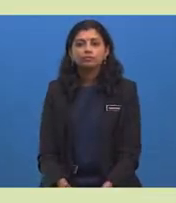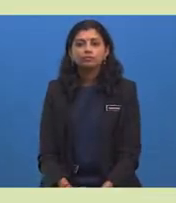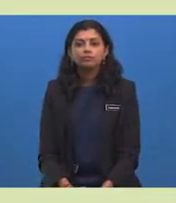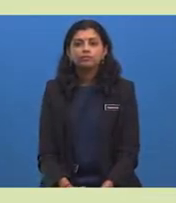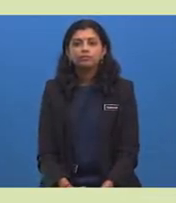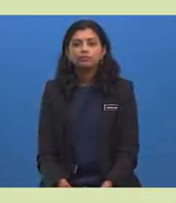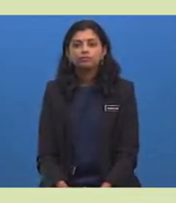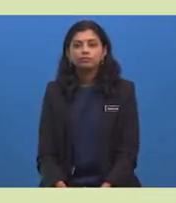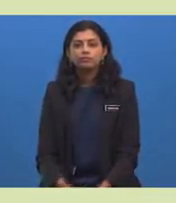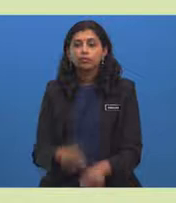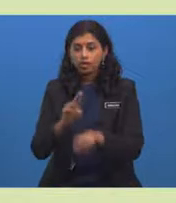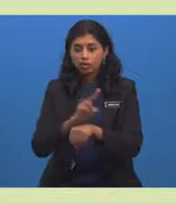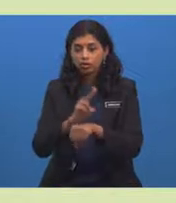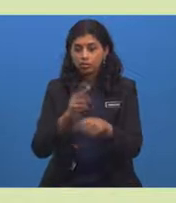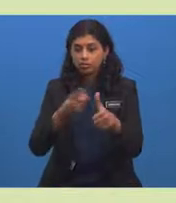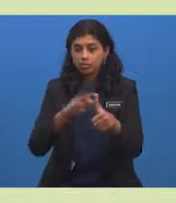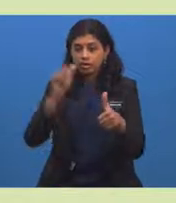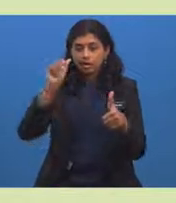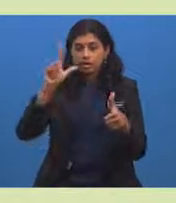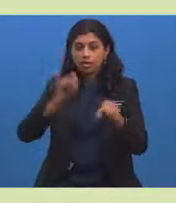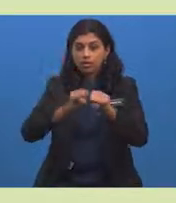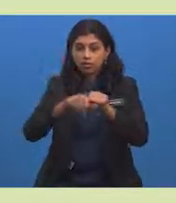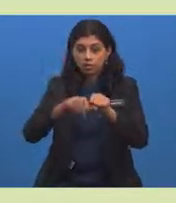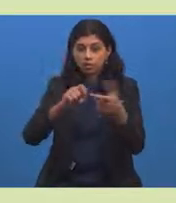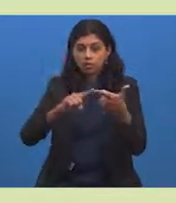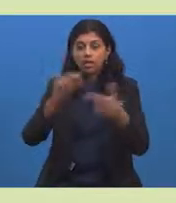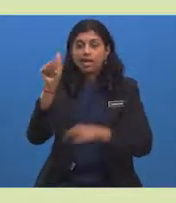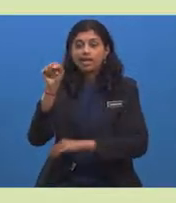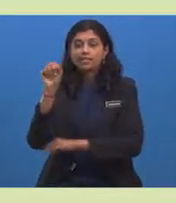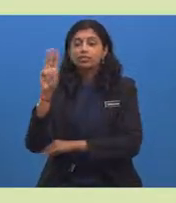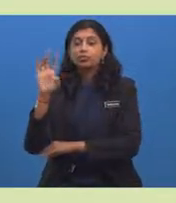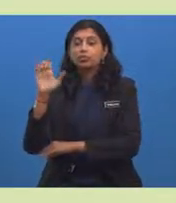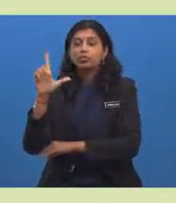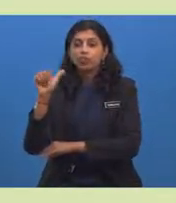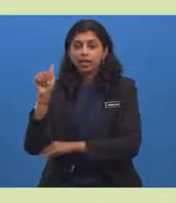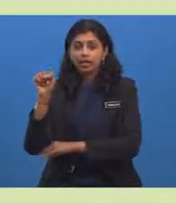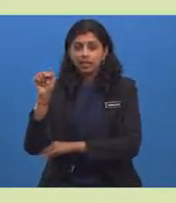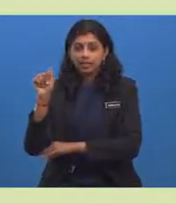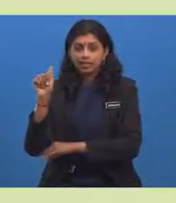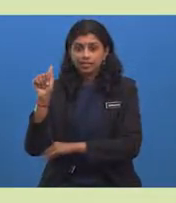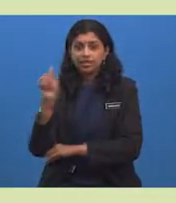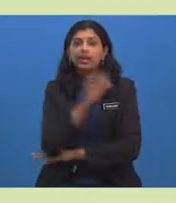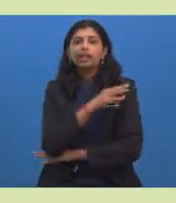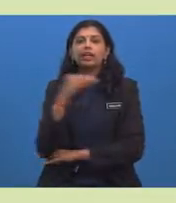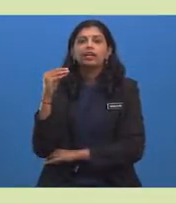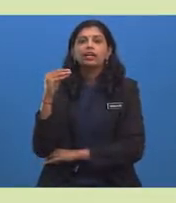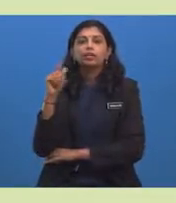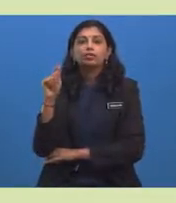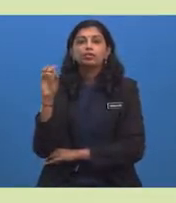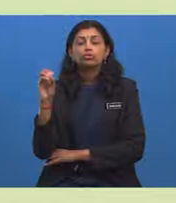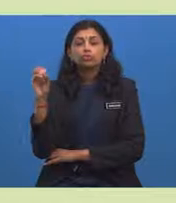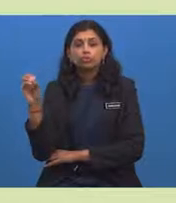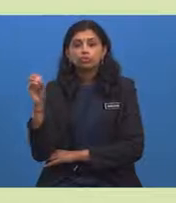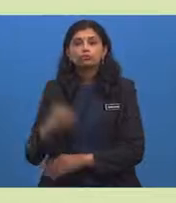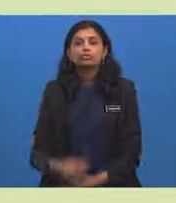Use, also, as well, and, to, and as well as to join ideas